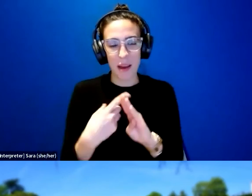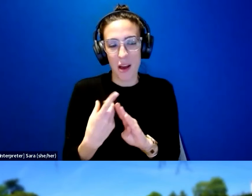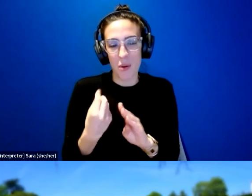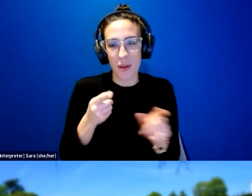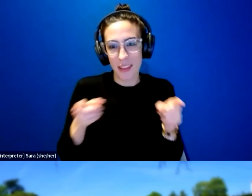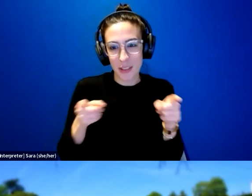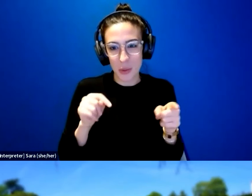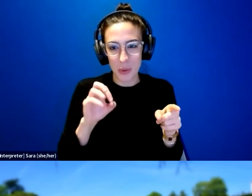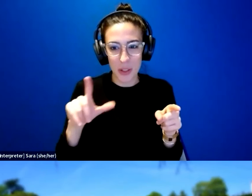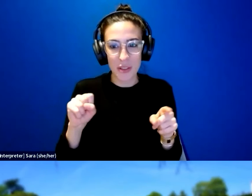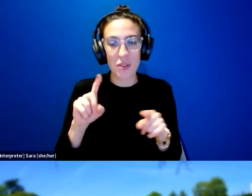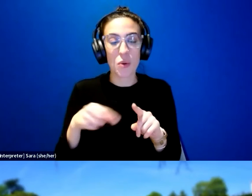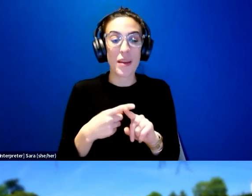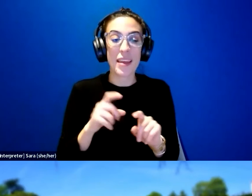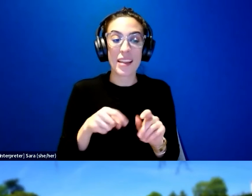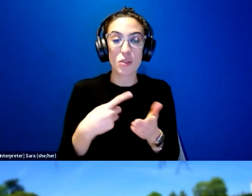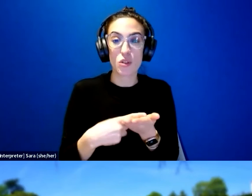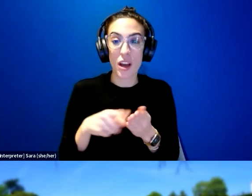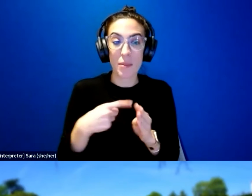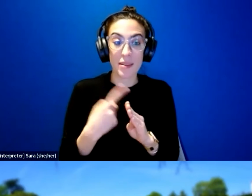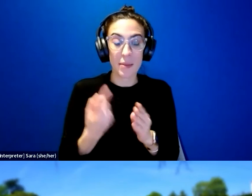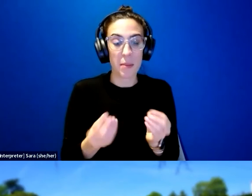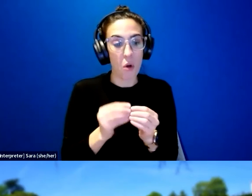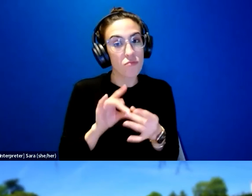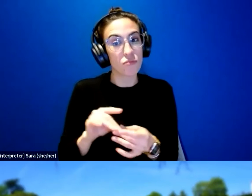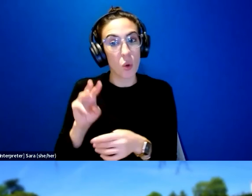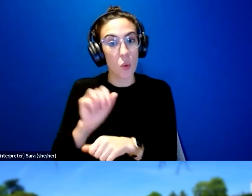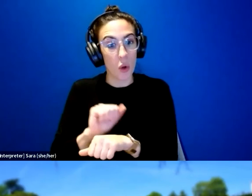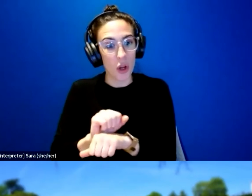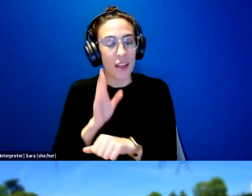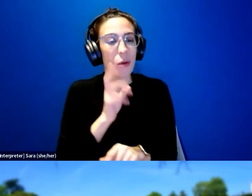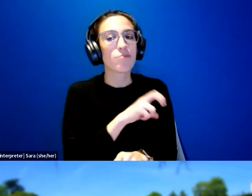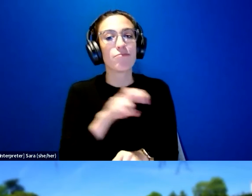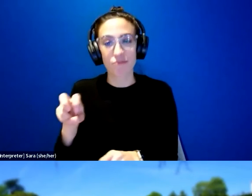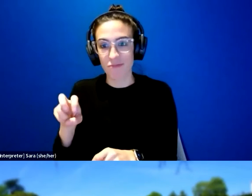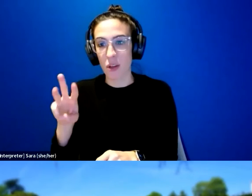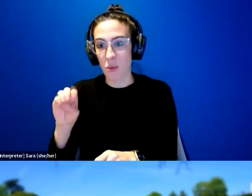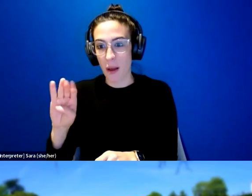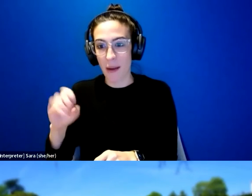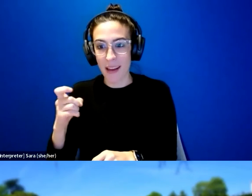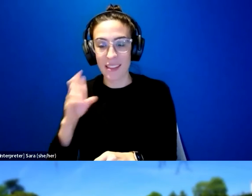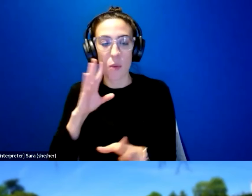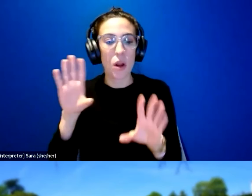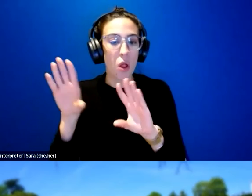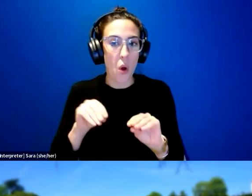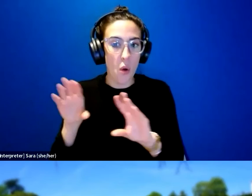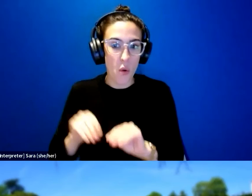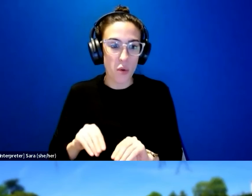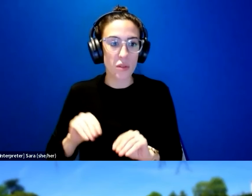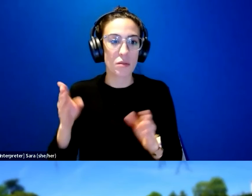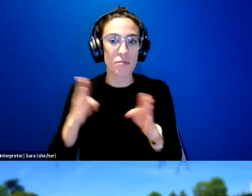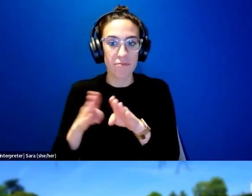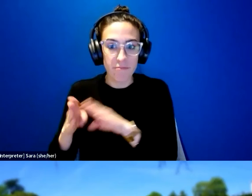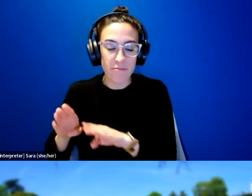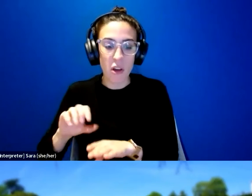talk about something which was more work-related, they would switch from Zoom to Webex. They would close other applications, other background emails.